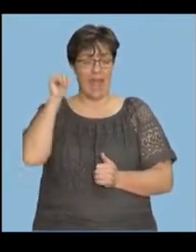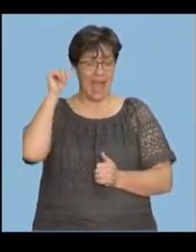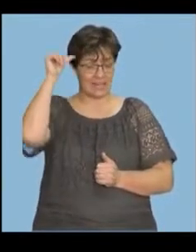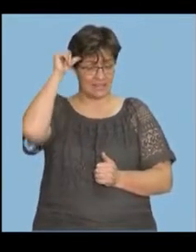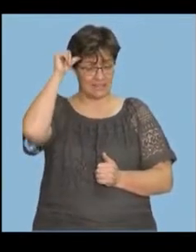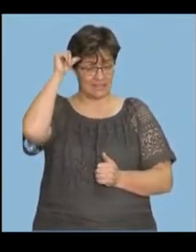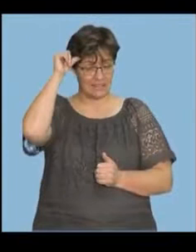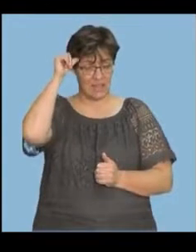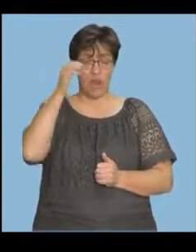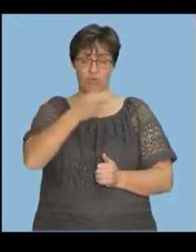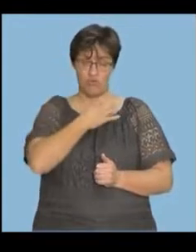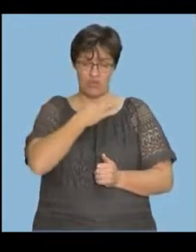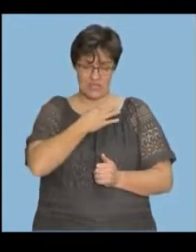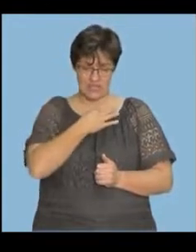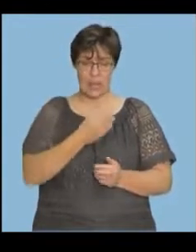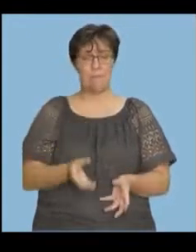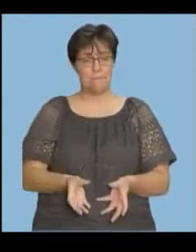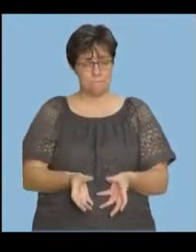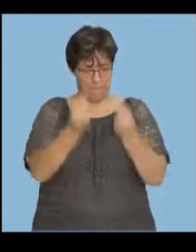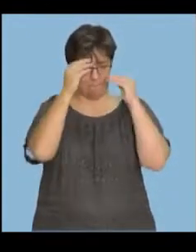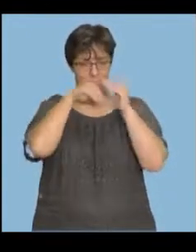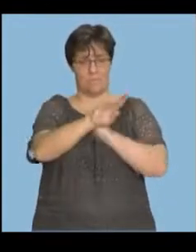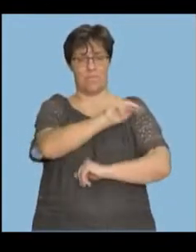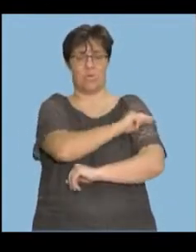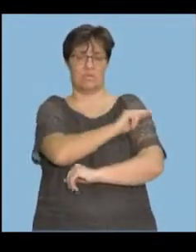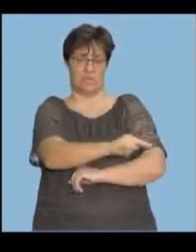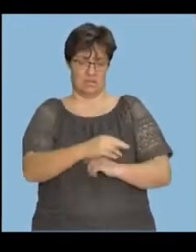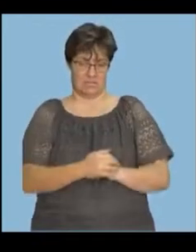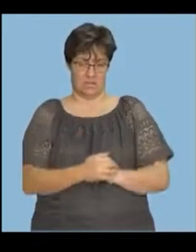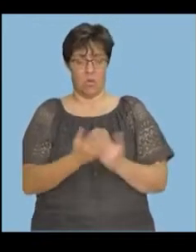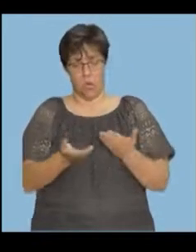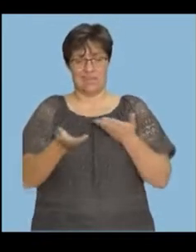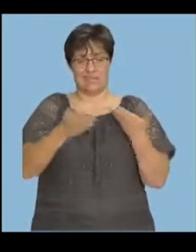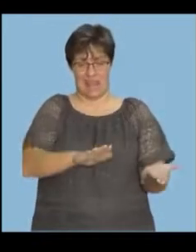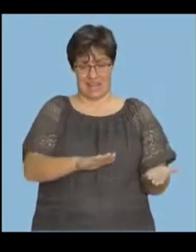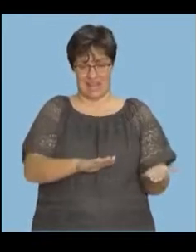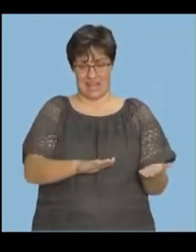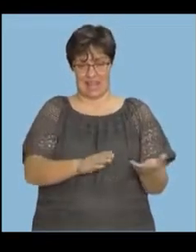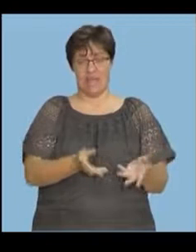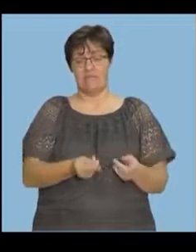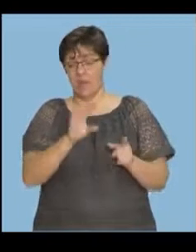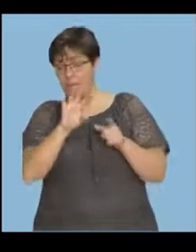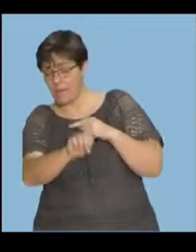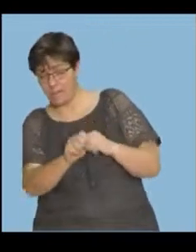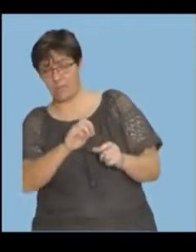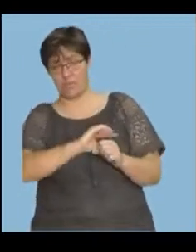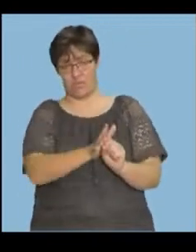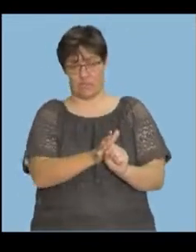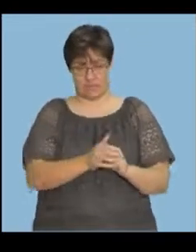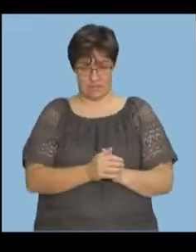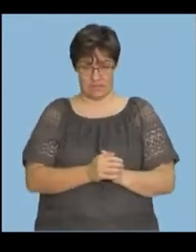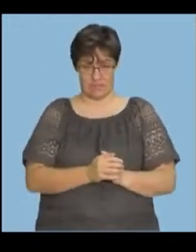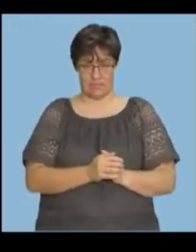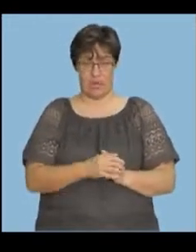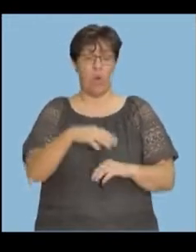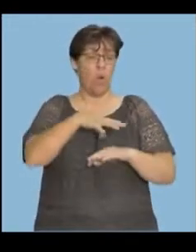greater risk of acquiring hospitalization or dying if they're diagnosed with COVID-19. As you